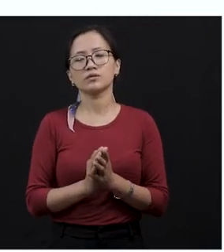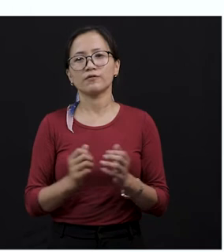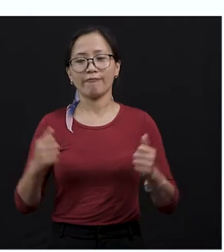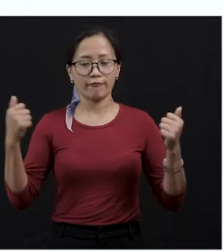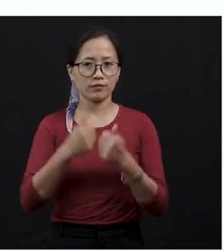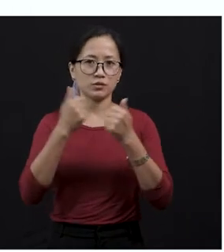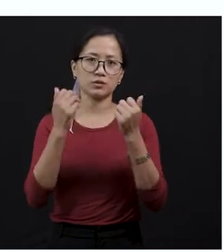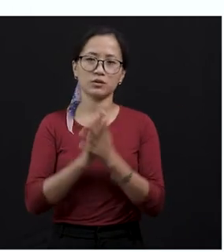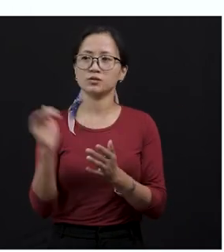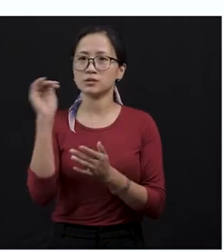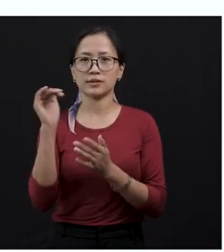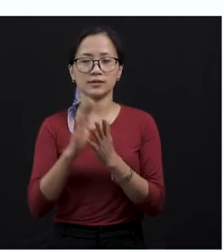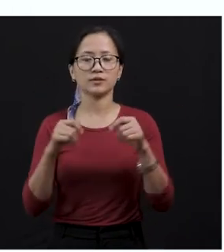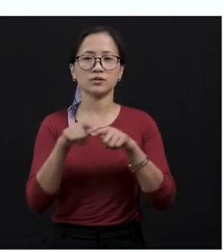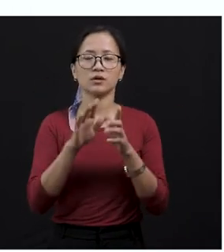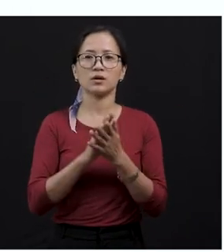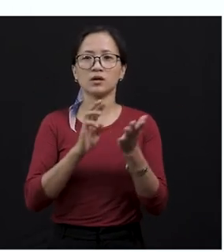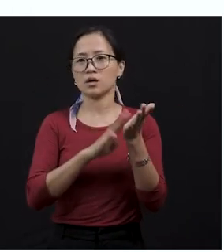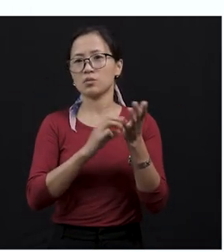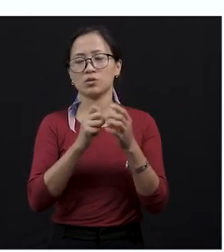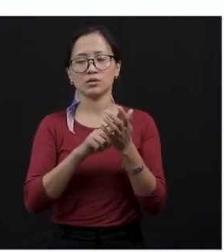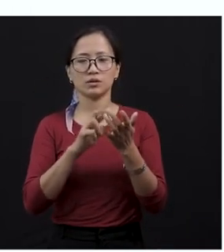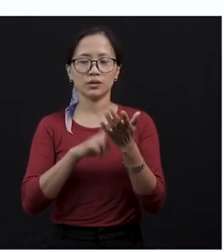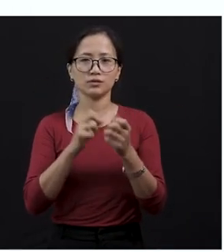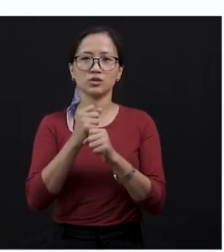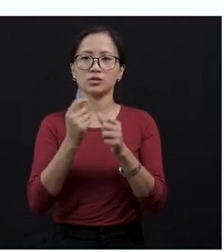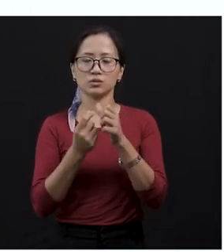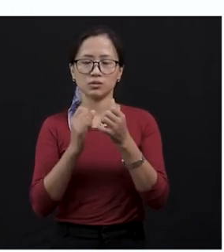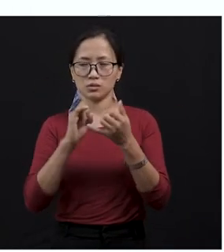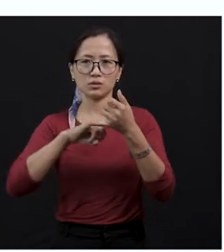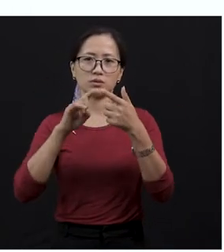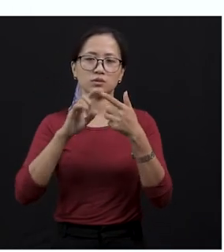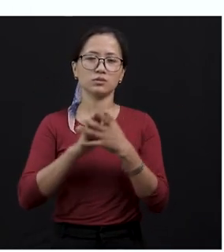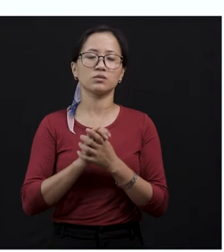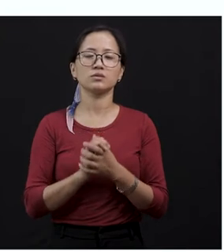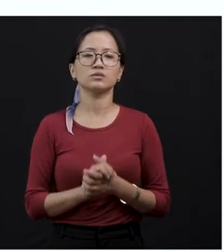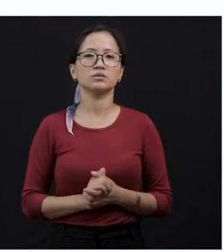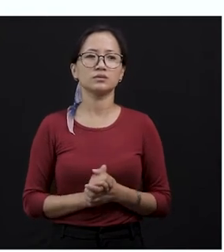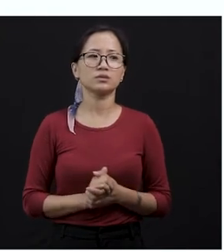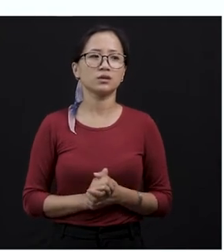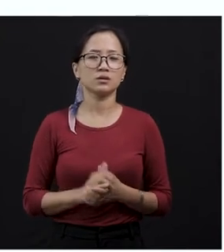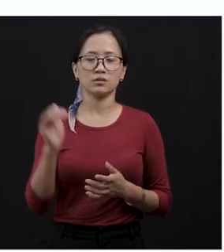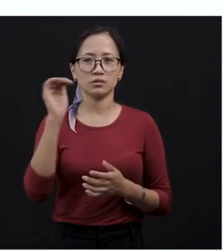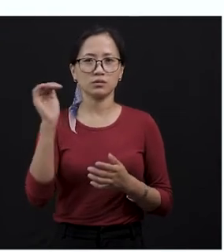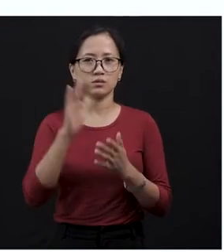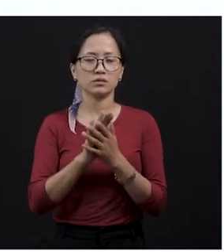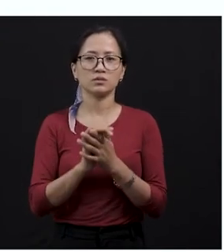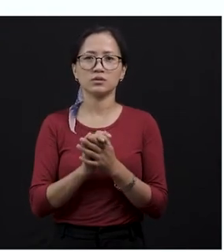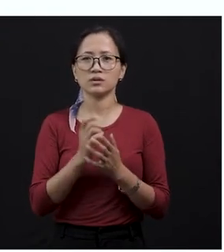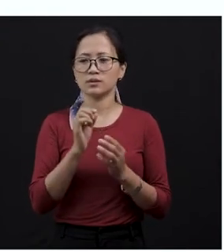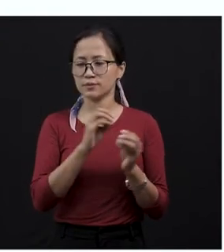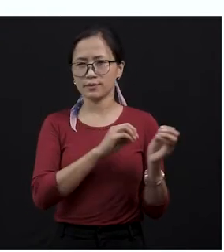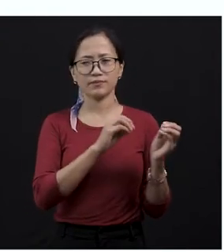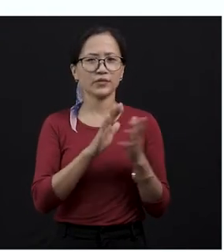That is what I've already introduced to you in the previous class. And the tongue of the cobra would be darting in and out. Darting